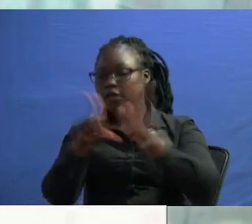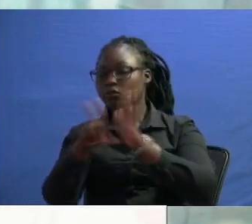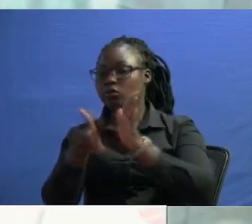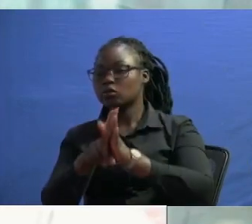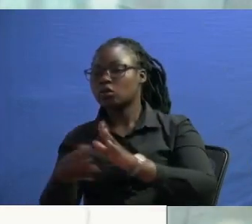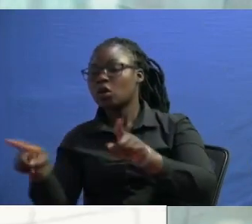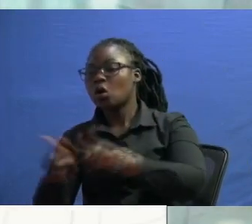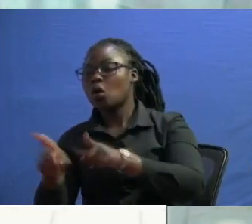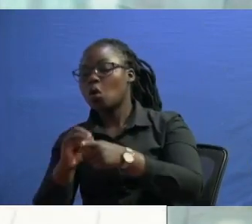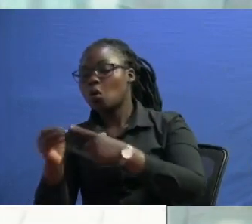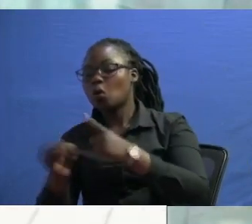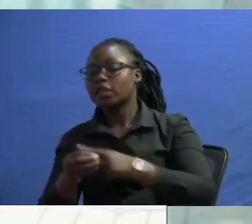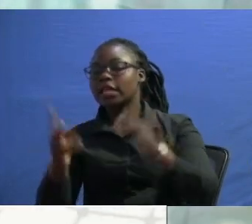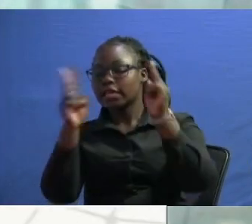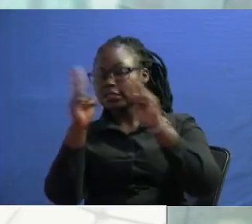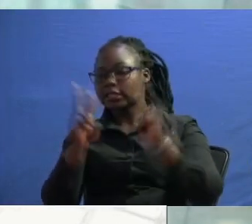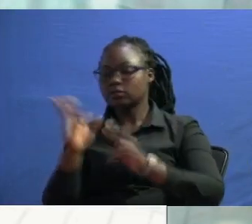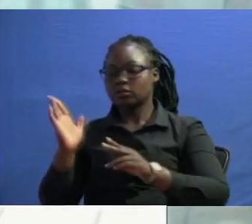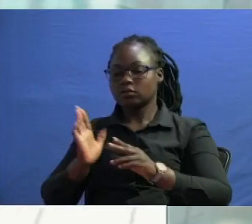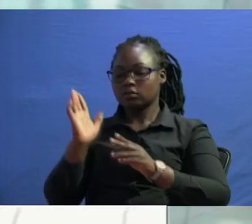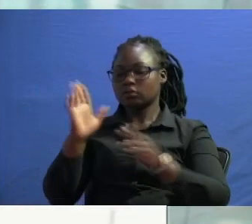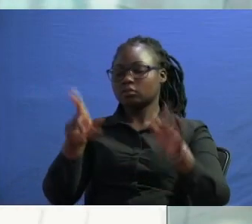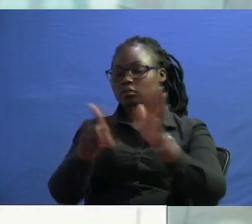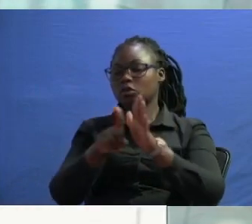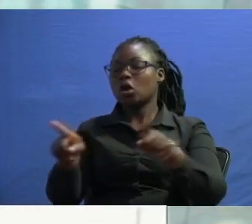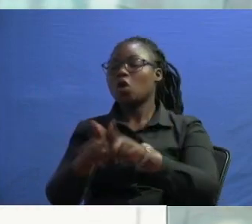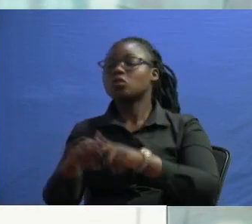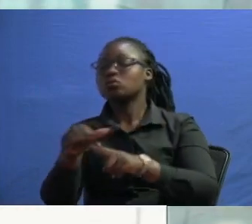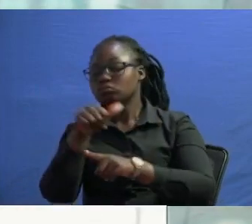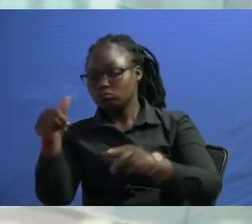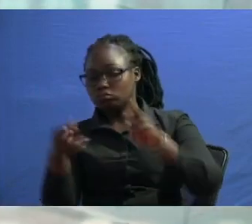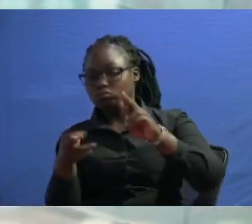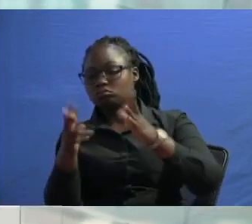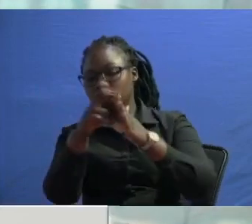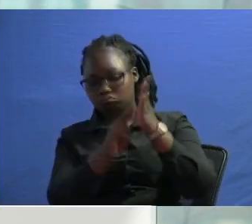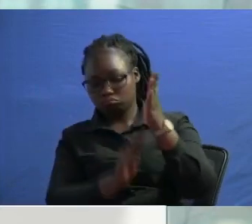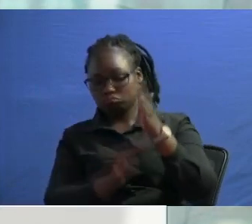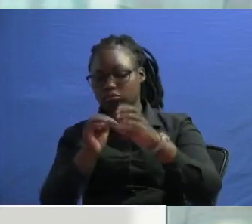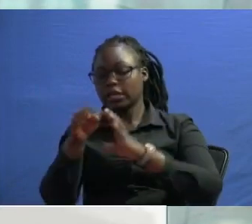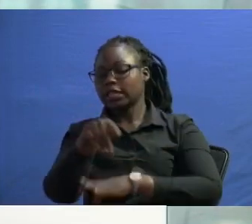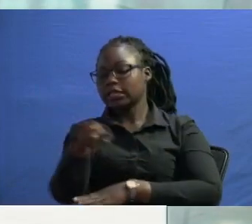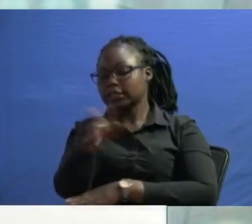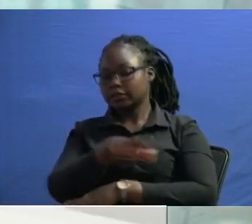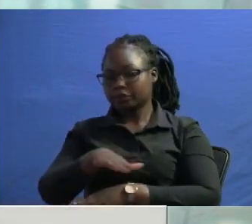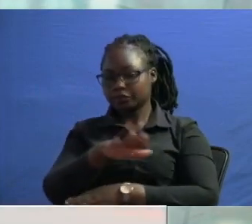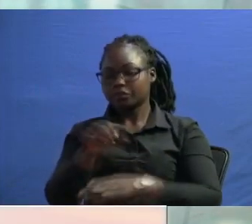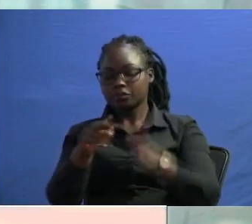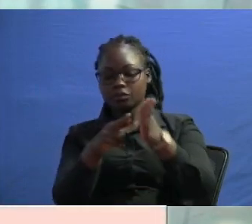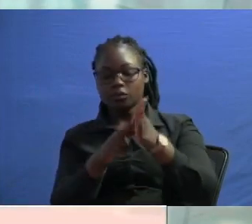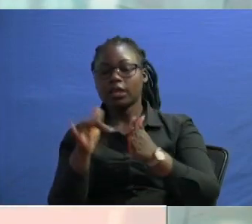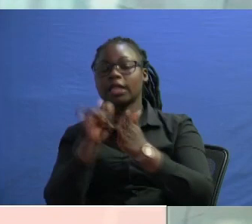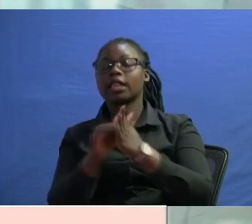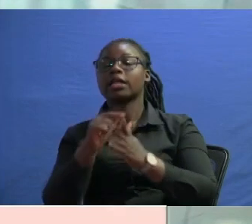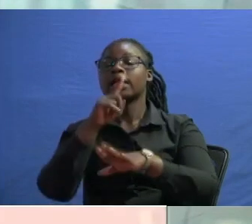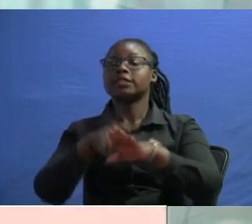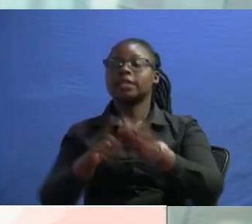international security law and any other regulations within that particular spheres require that when a